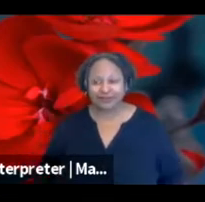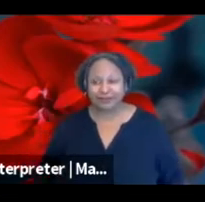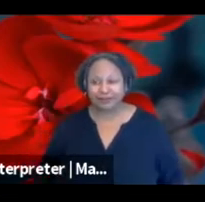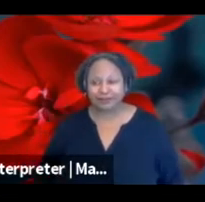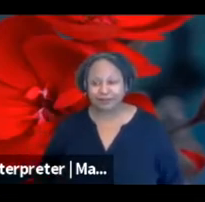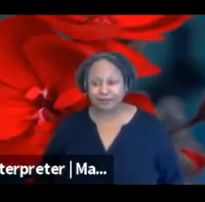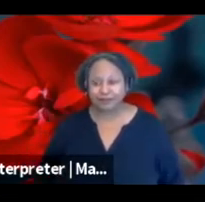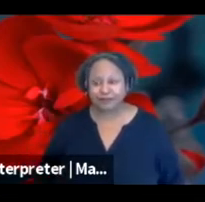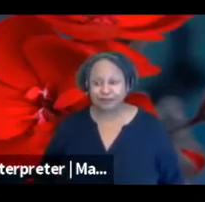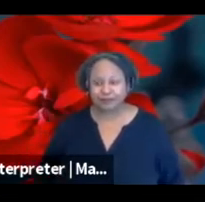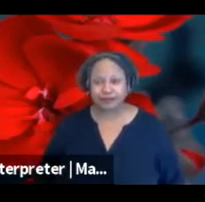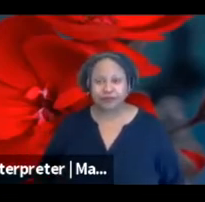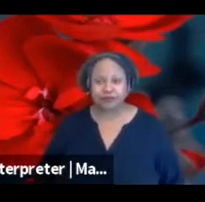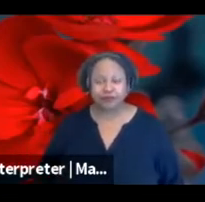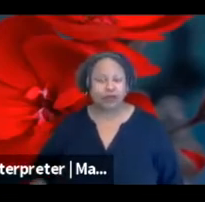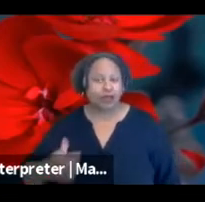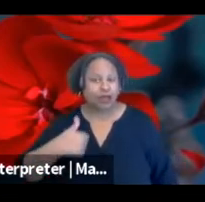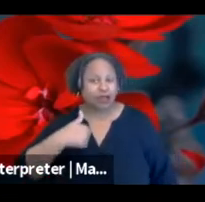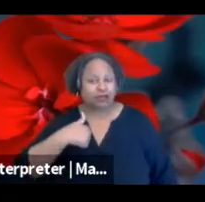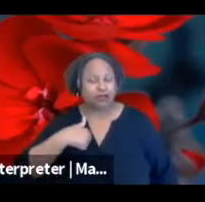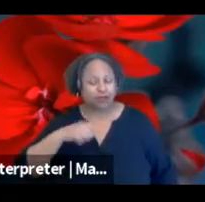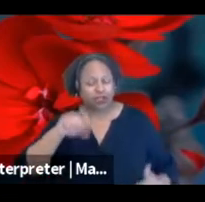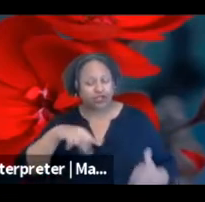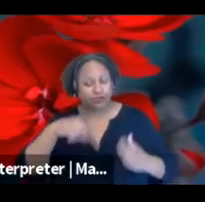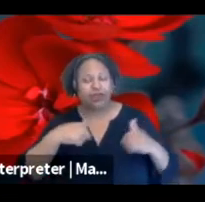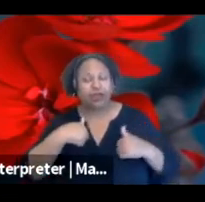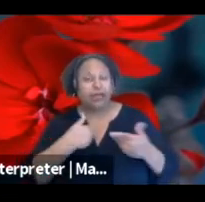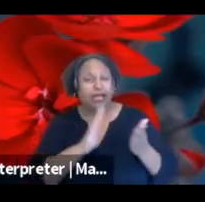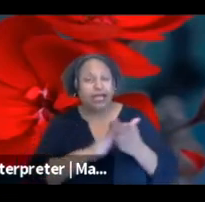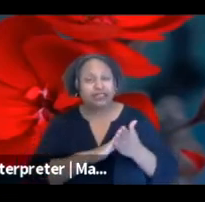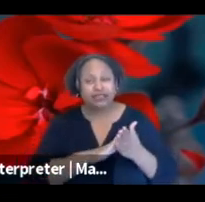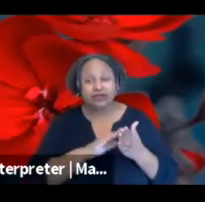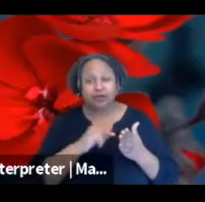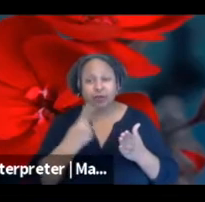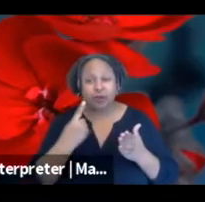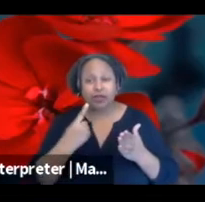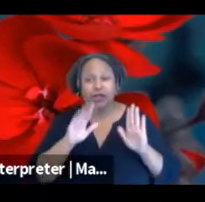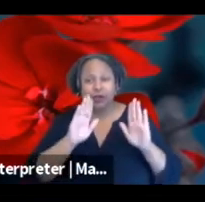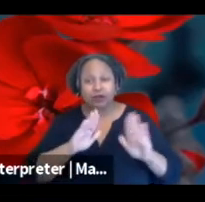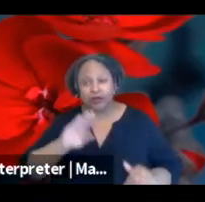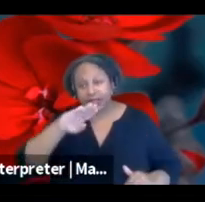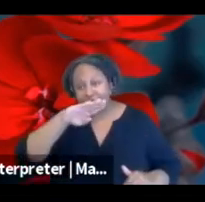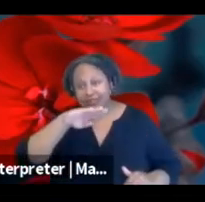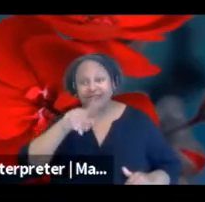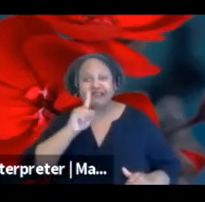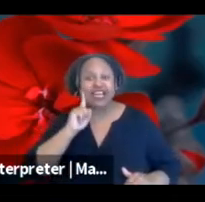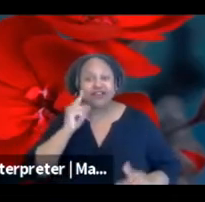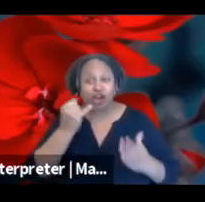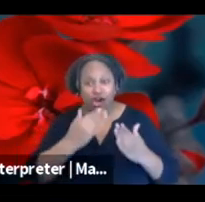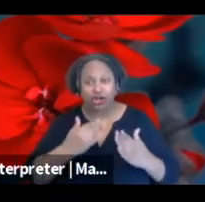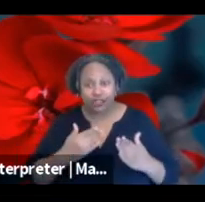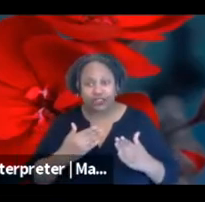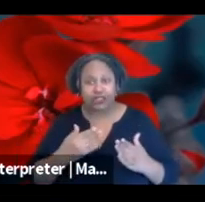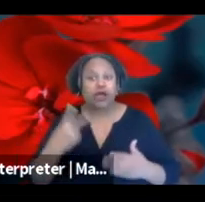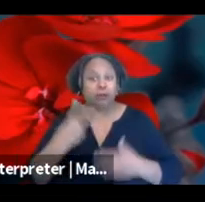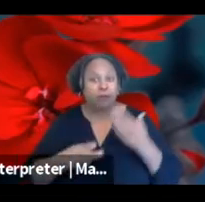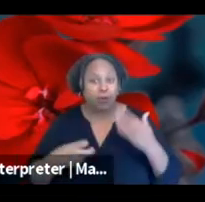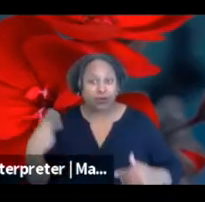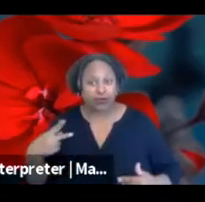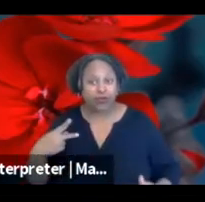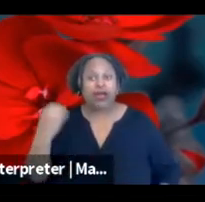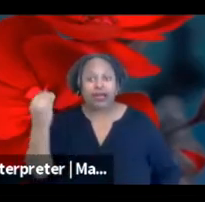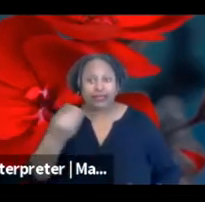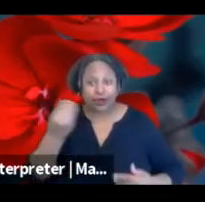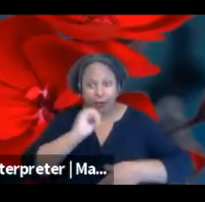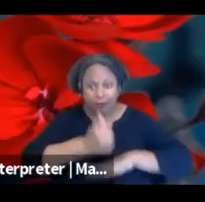I'm asking on behalf of one of the incredible deaf artists on this call, we are both Ontario-based residents.